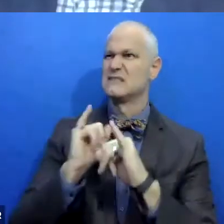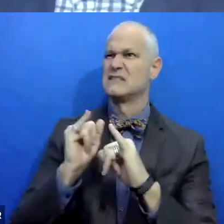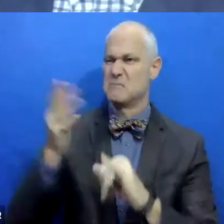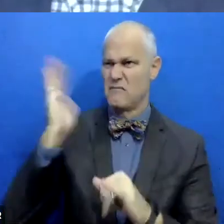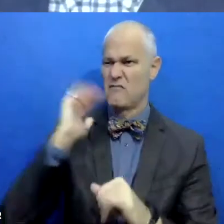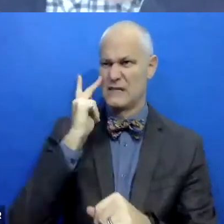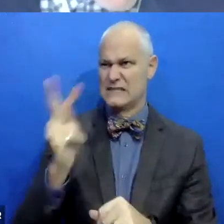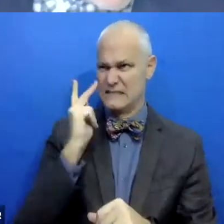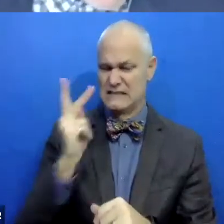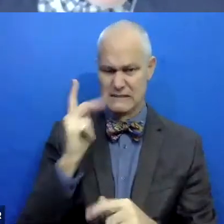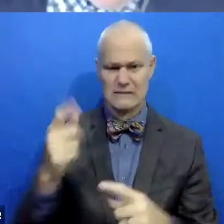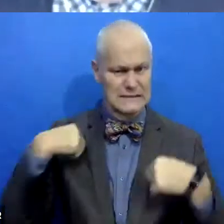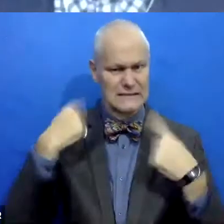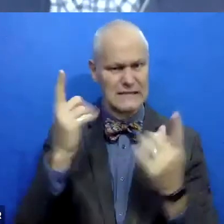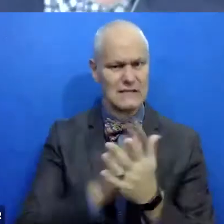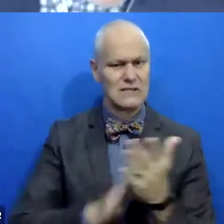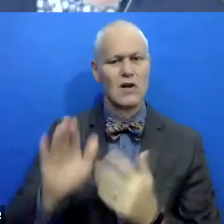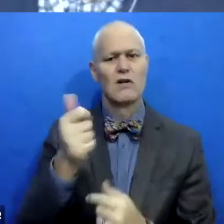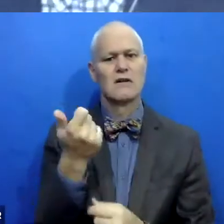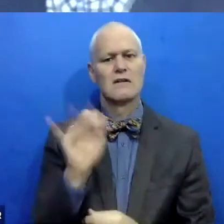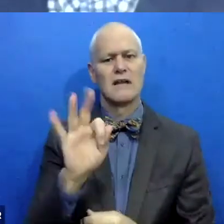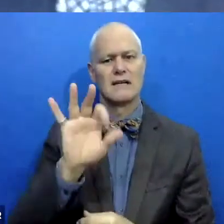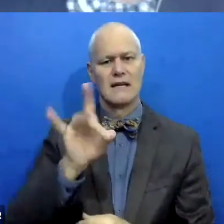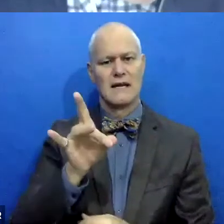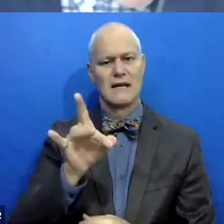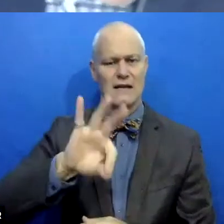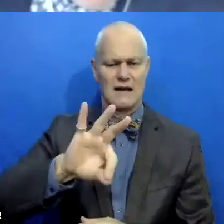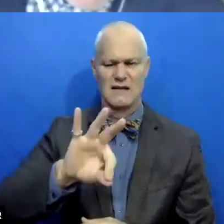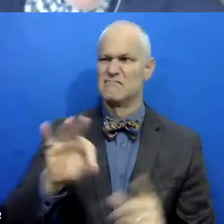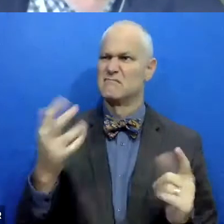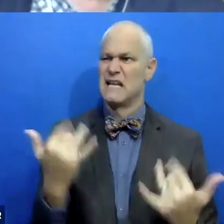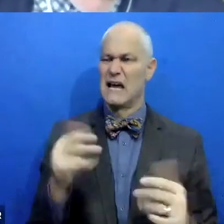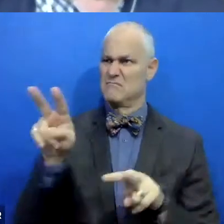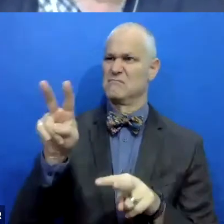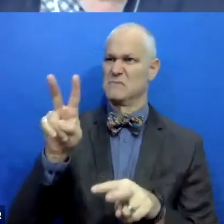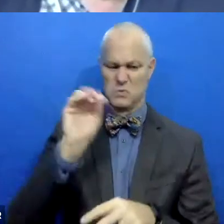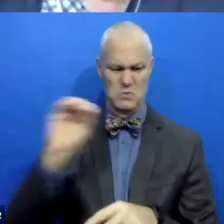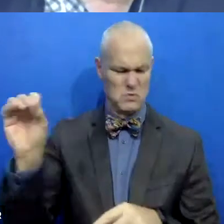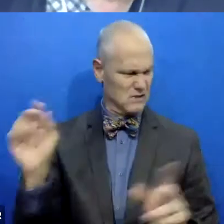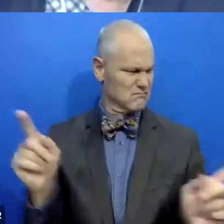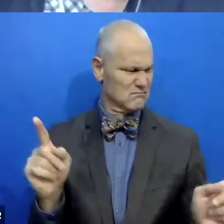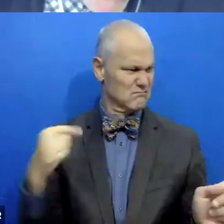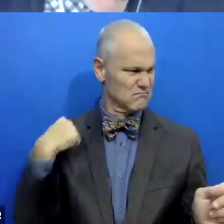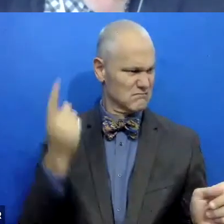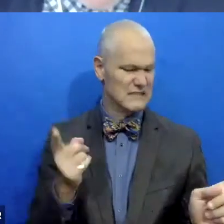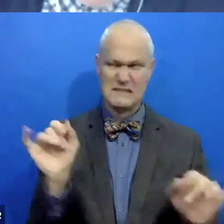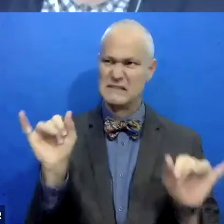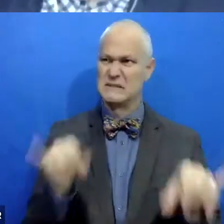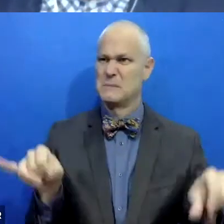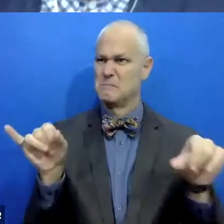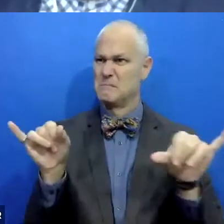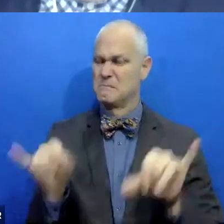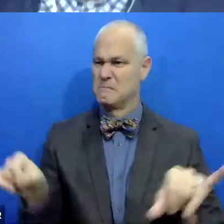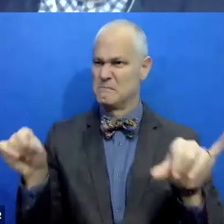since I had started college in 1989. This was in the early 2000s when I was having this experience. And all the